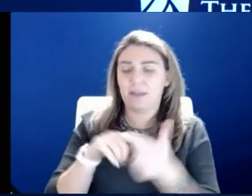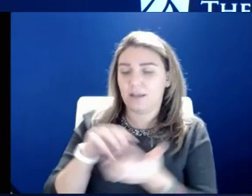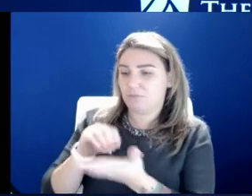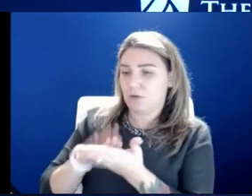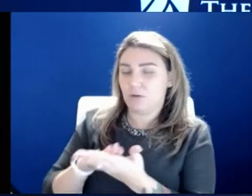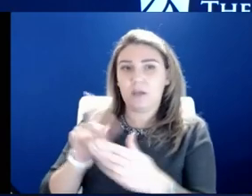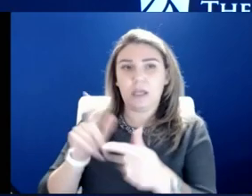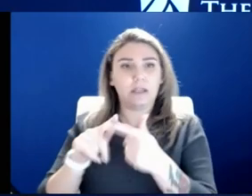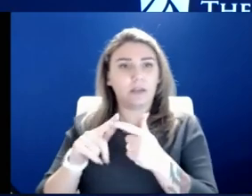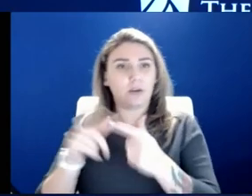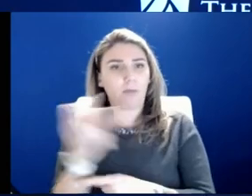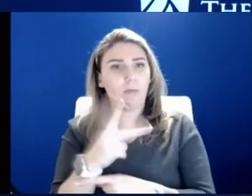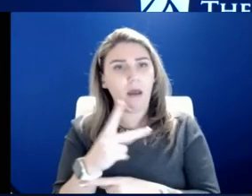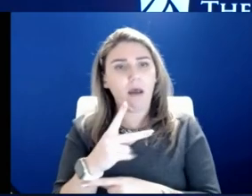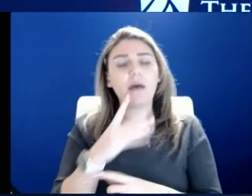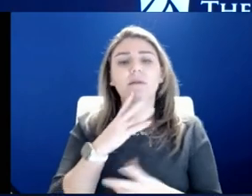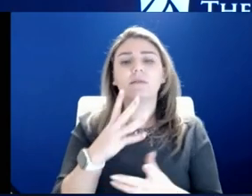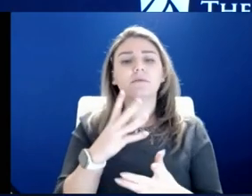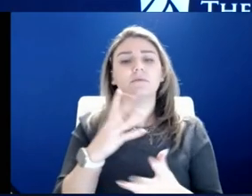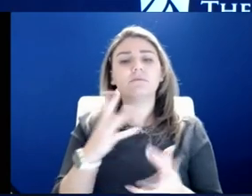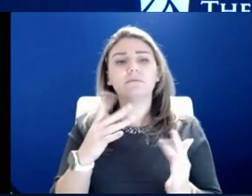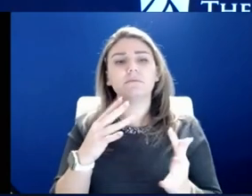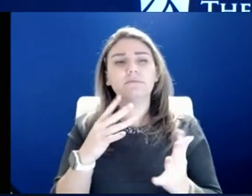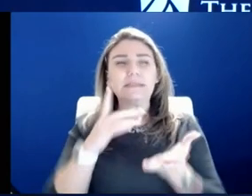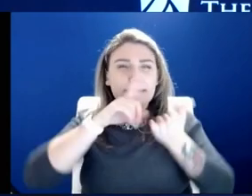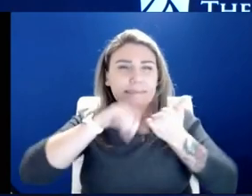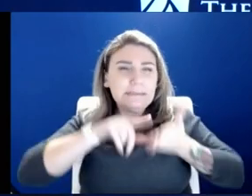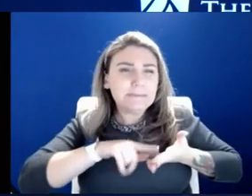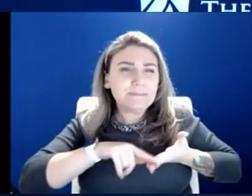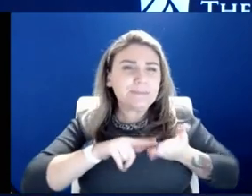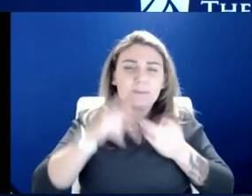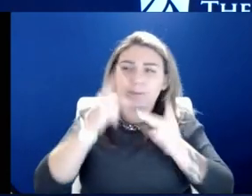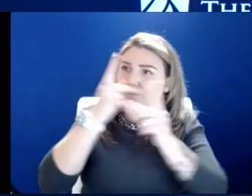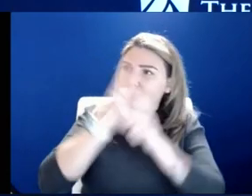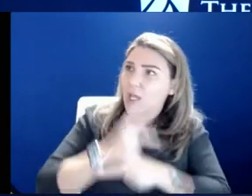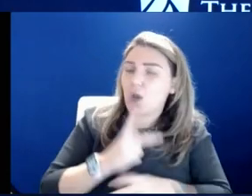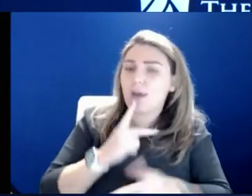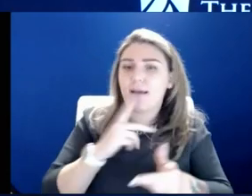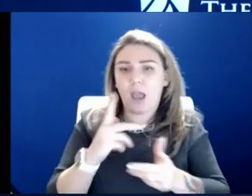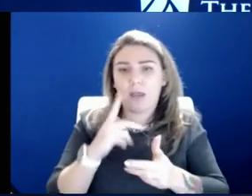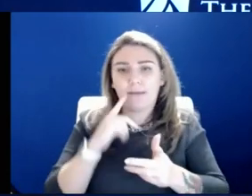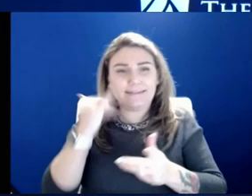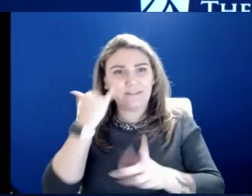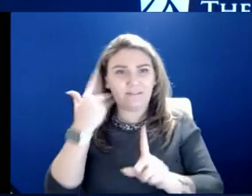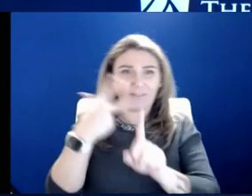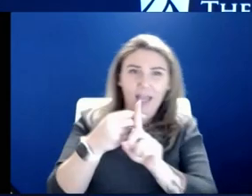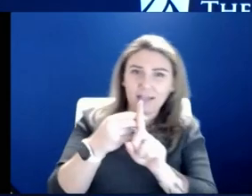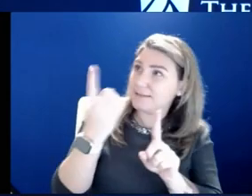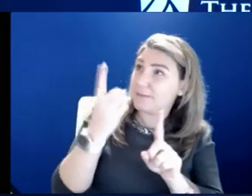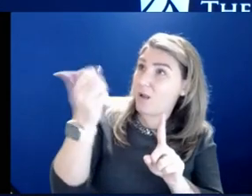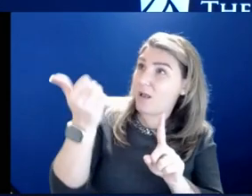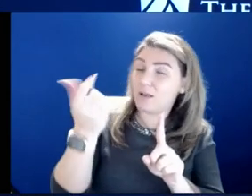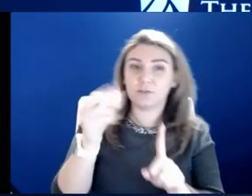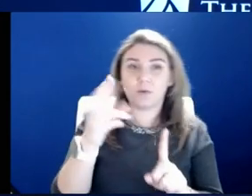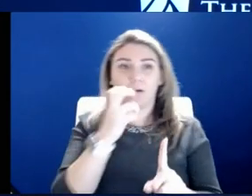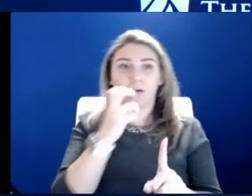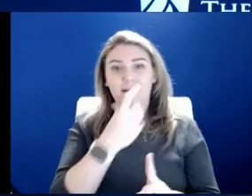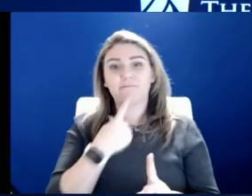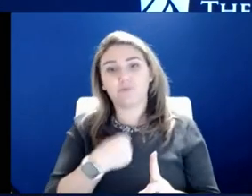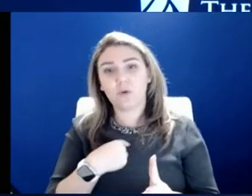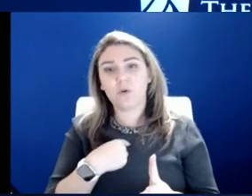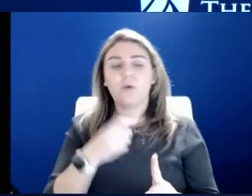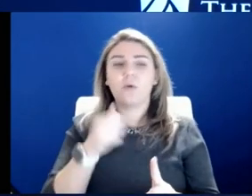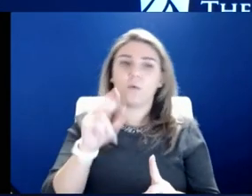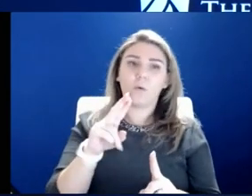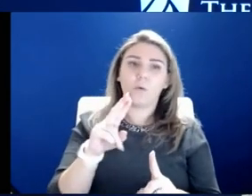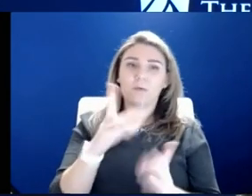to do some detective work to figure out exactly if people, do they get vaccinated somewhere else, or they haven't told us on admission, or they were too sick to talk or